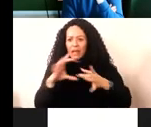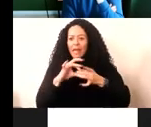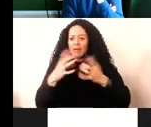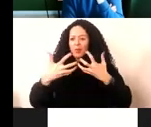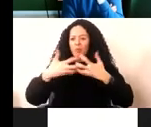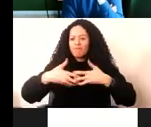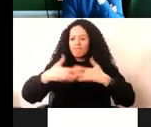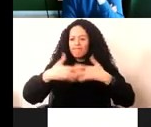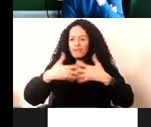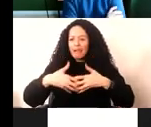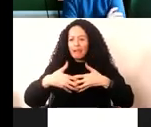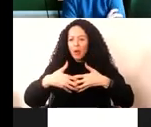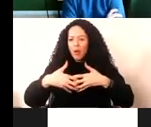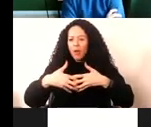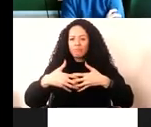acquisition candidate.